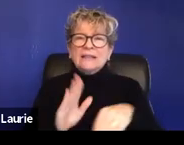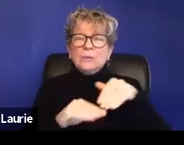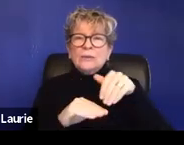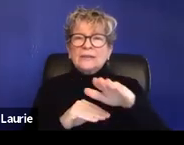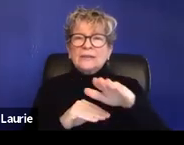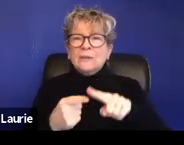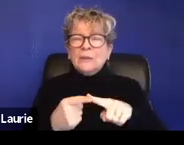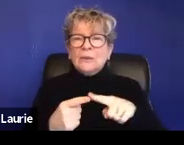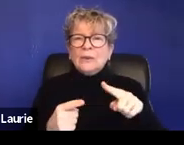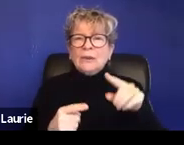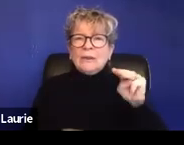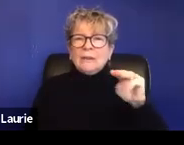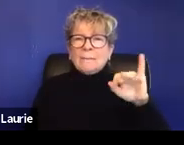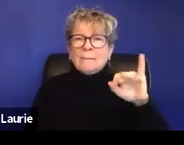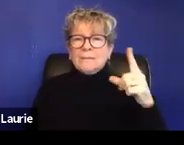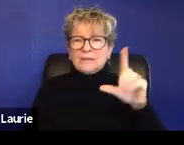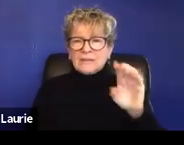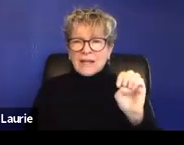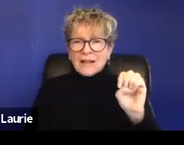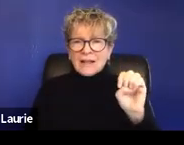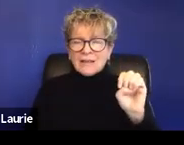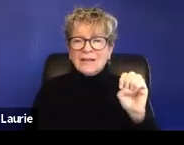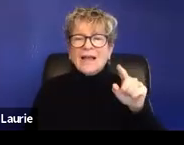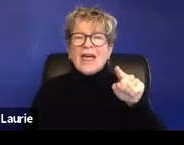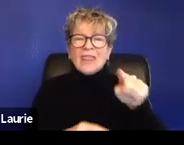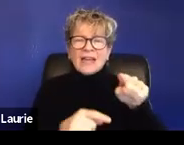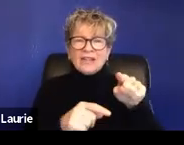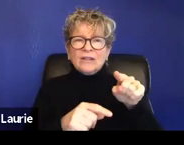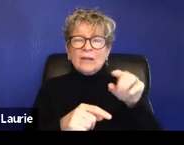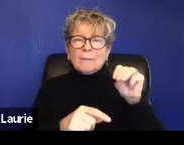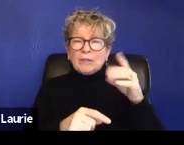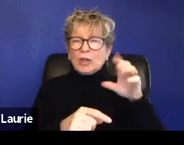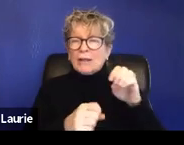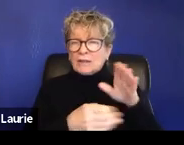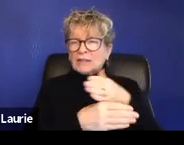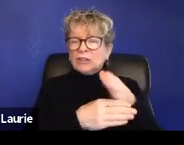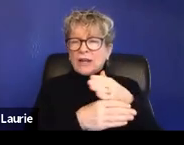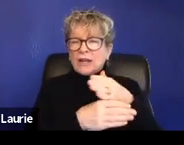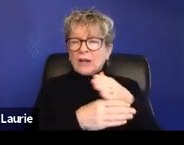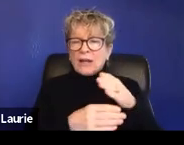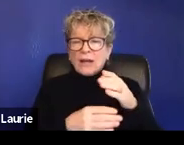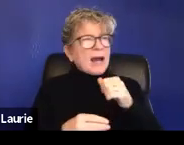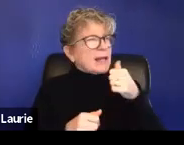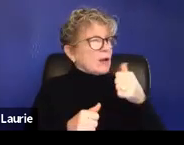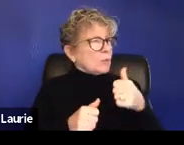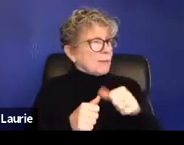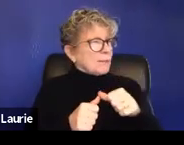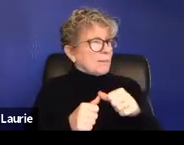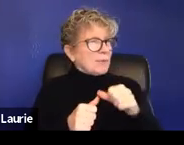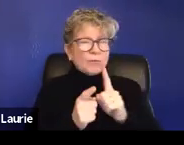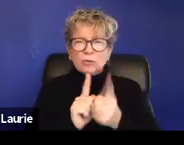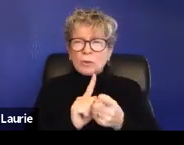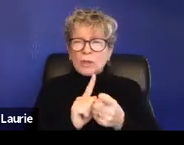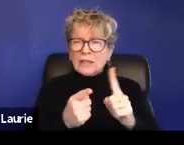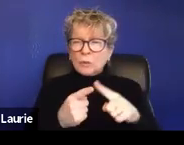um, that you can share with a survivor. I'm trying to remember if we translate it into Spanish yet or not. I think we